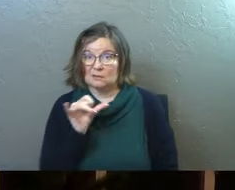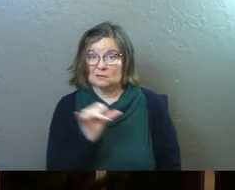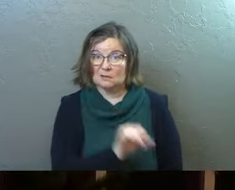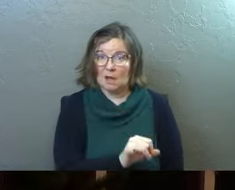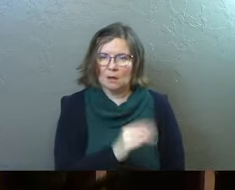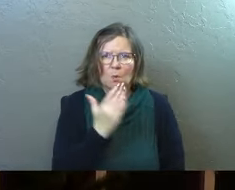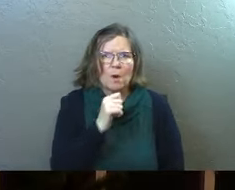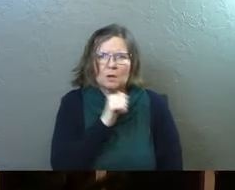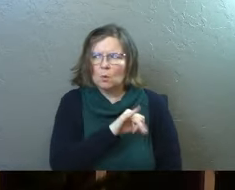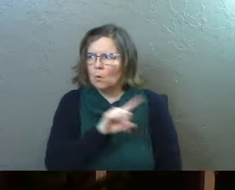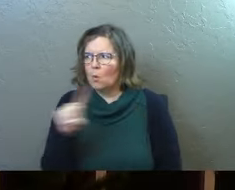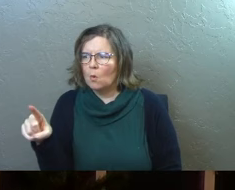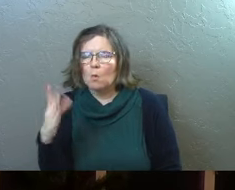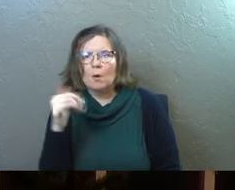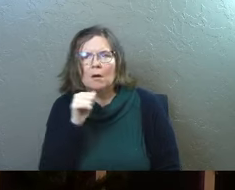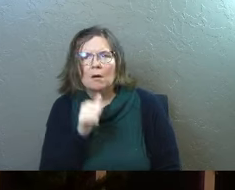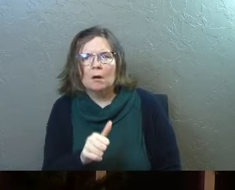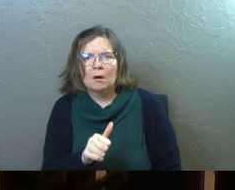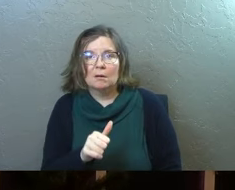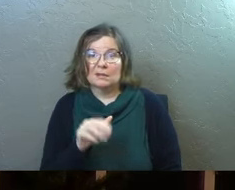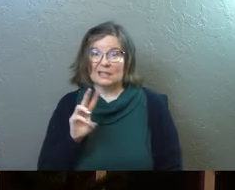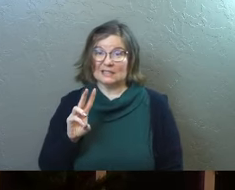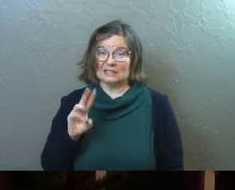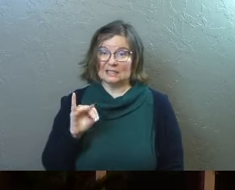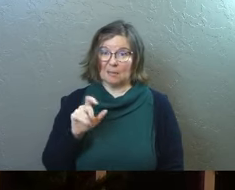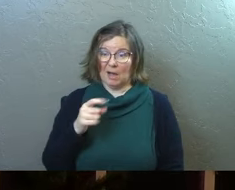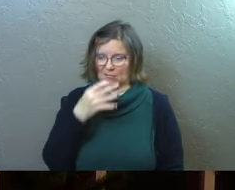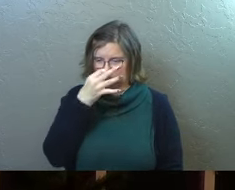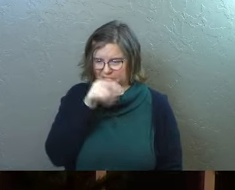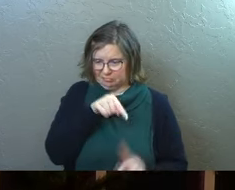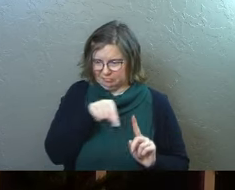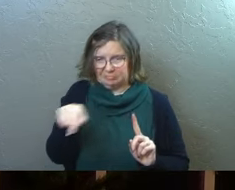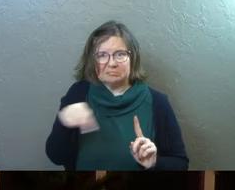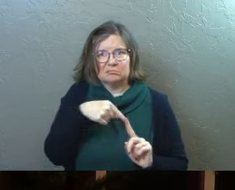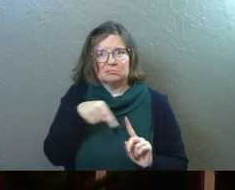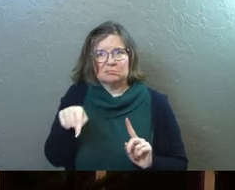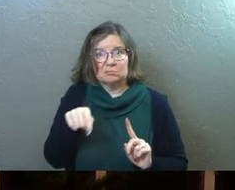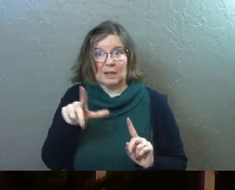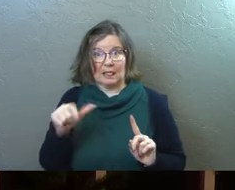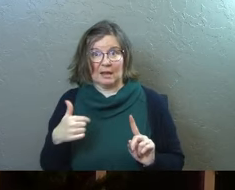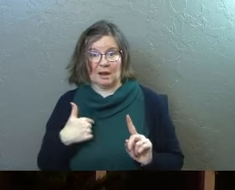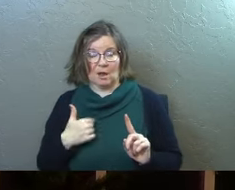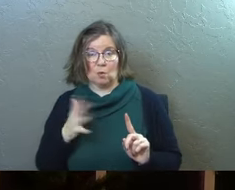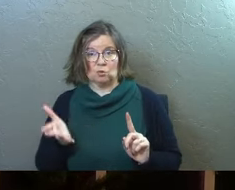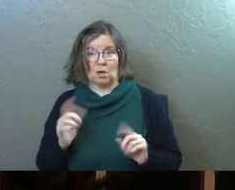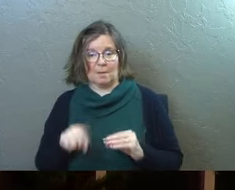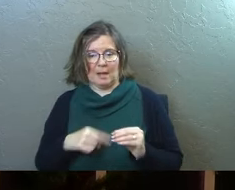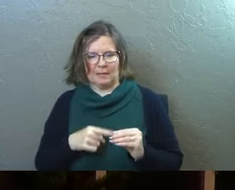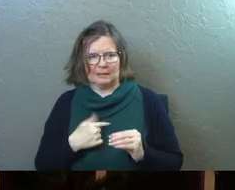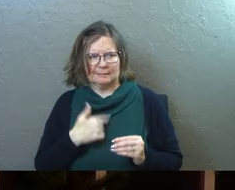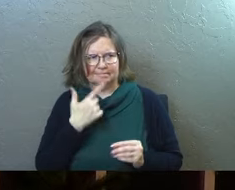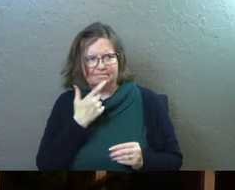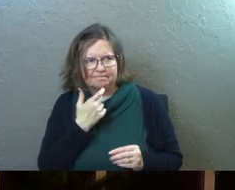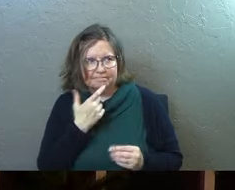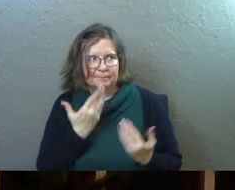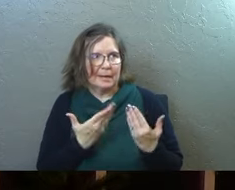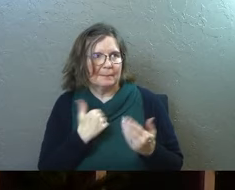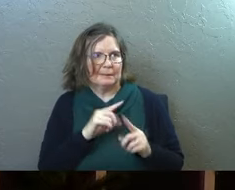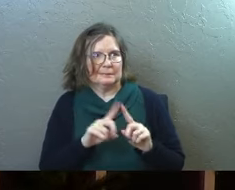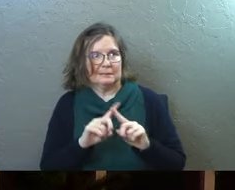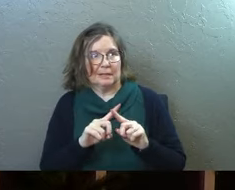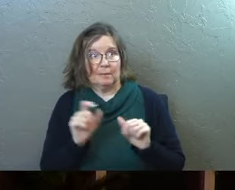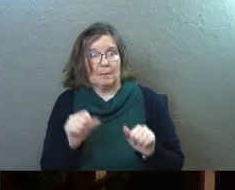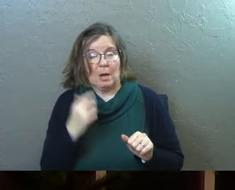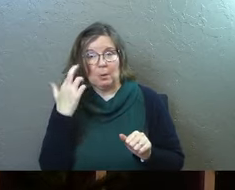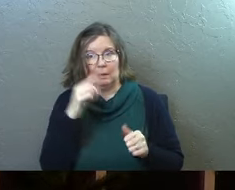Why don't they go? It's six miles away. Linda and I were talking about this and it's like, well, there's, there's all